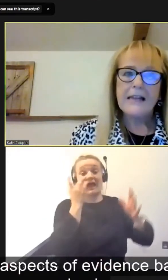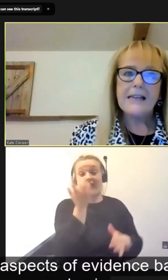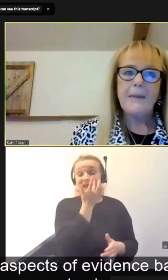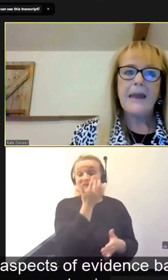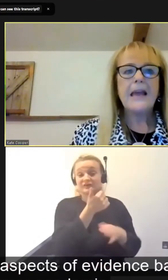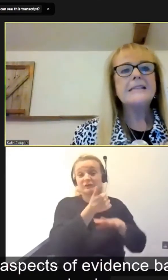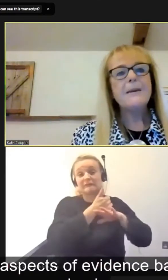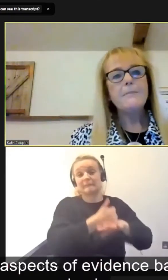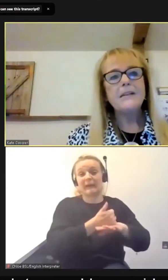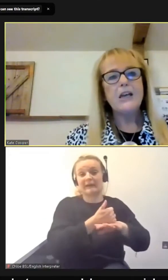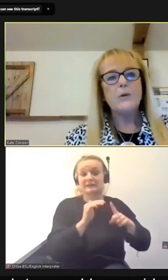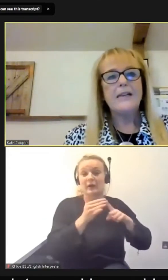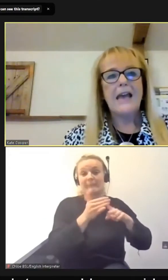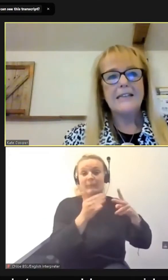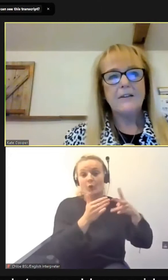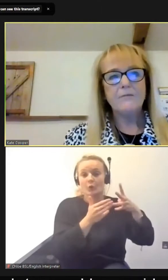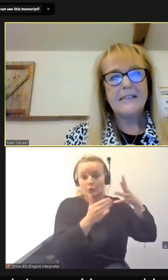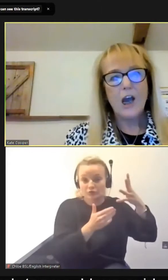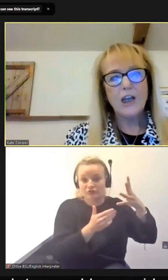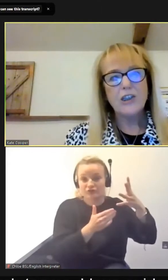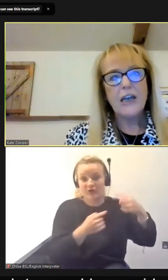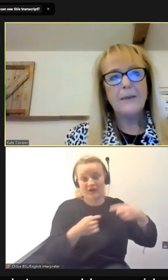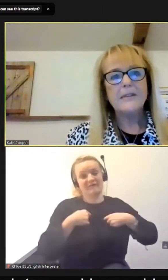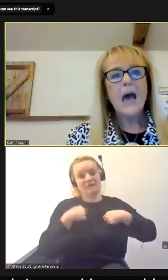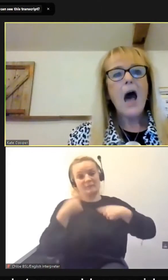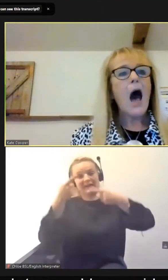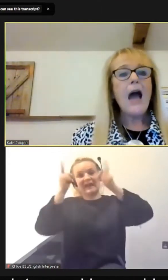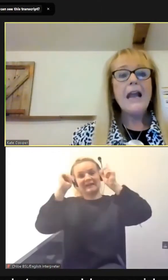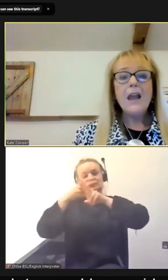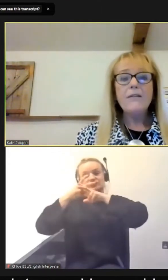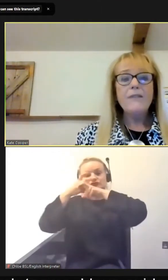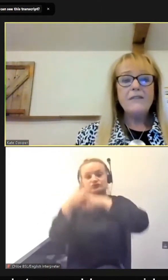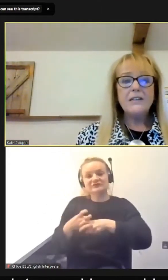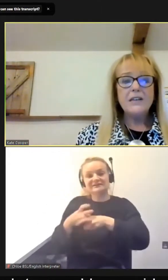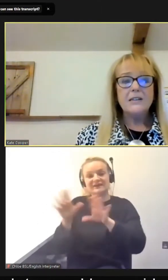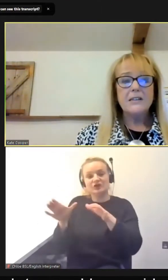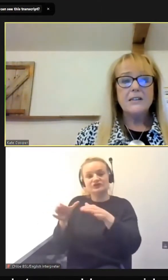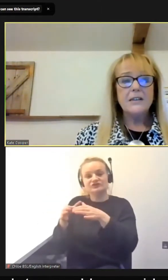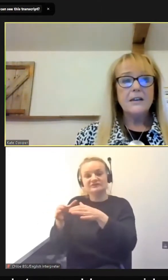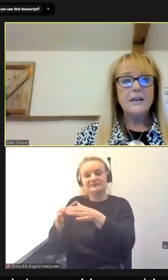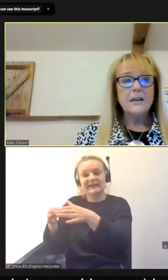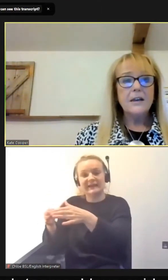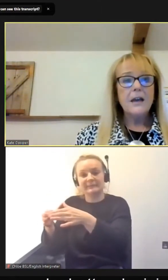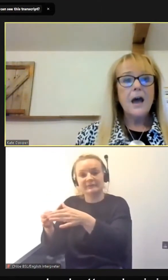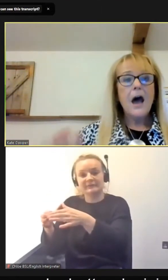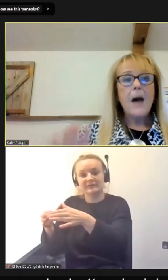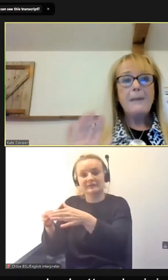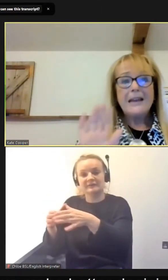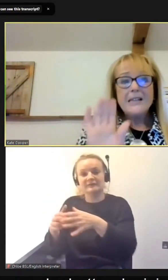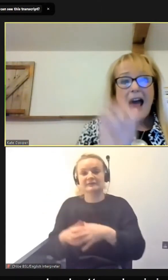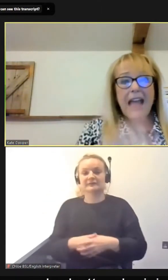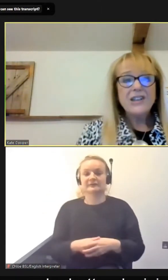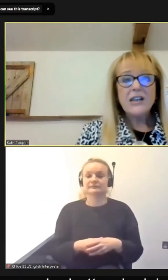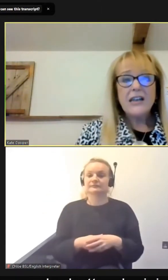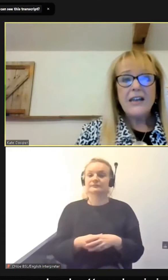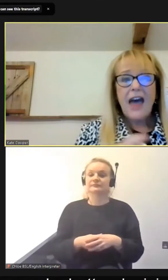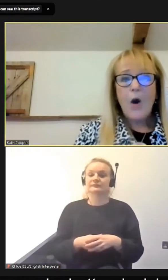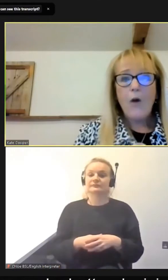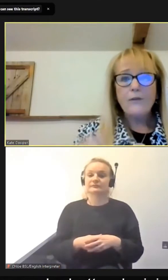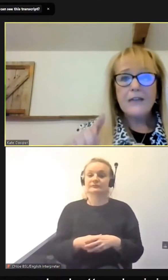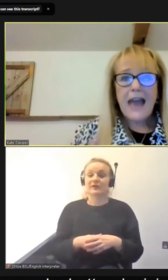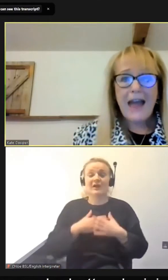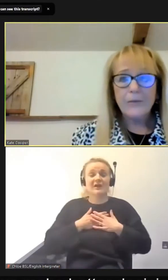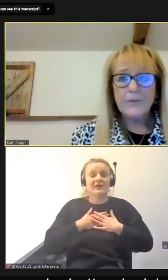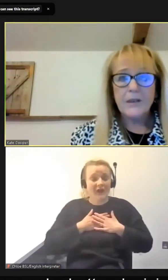former academic, as somebody who's headed at research teams, I love evidence, because actually